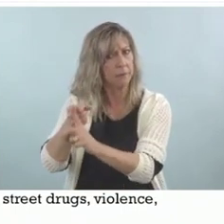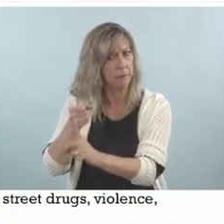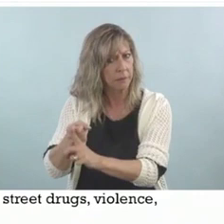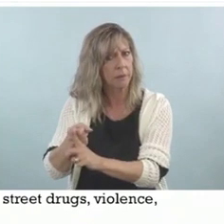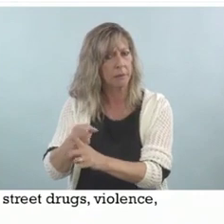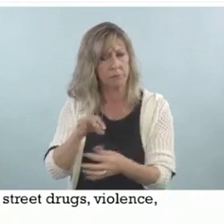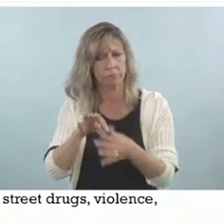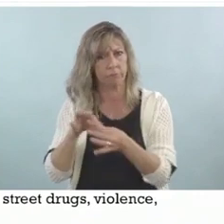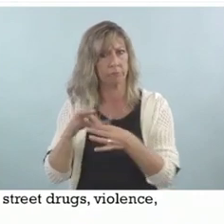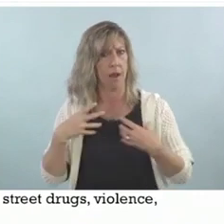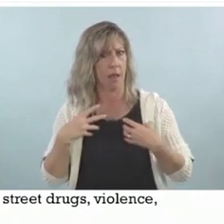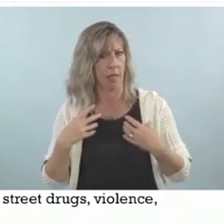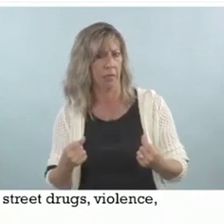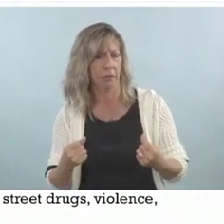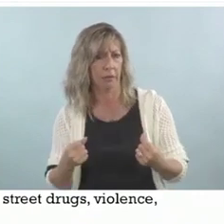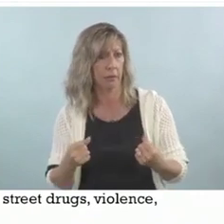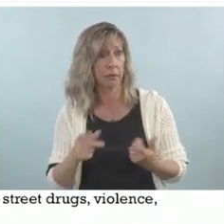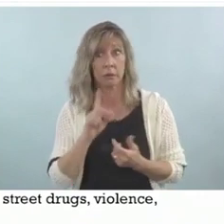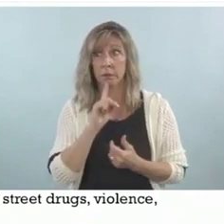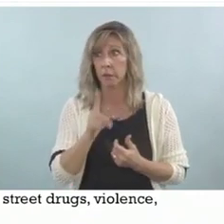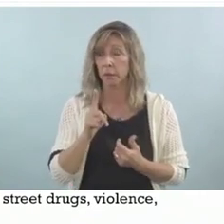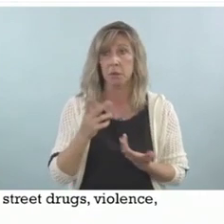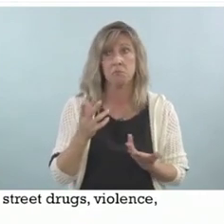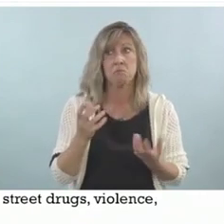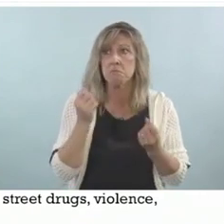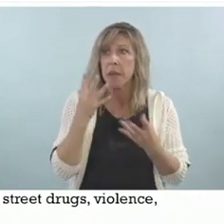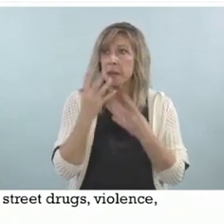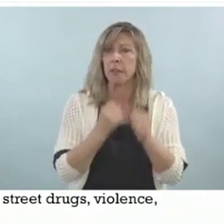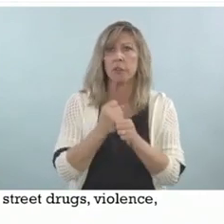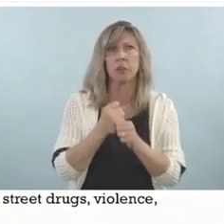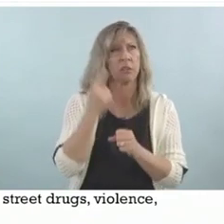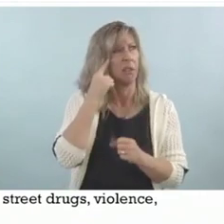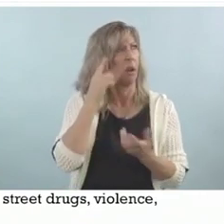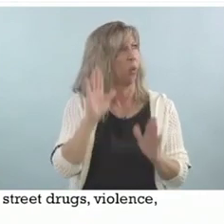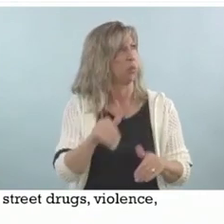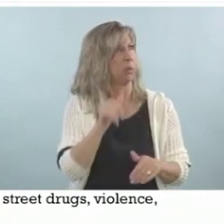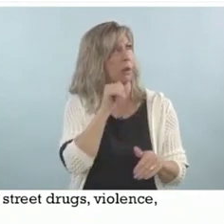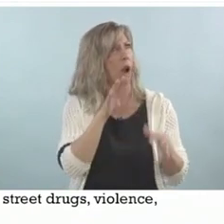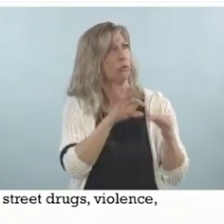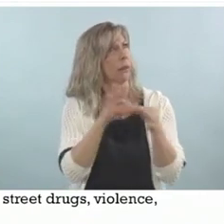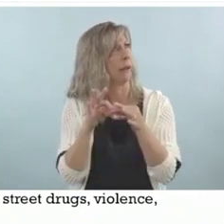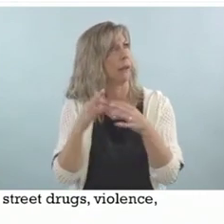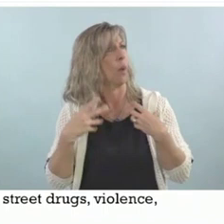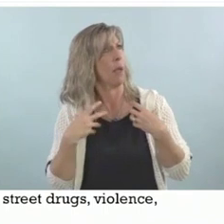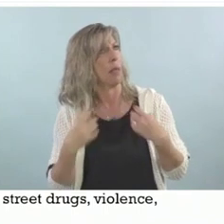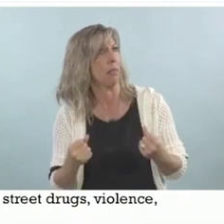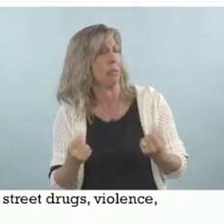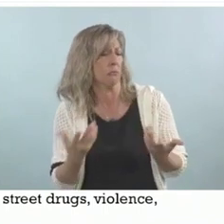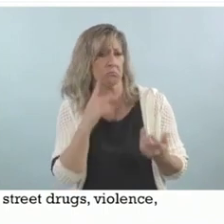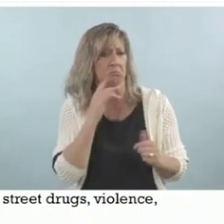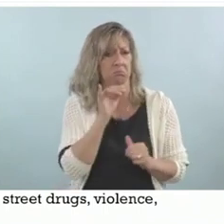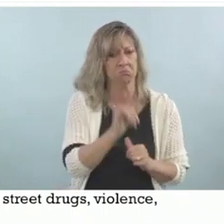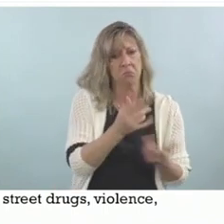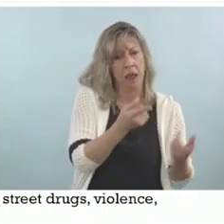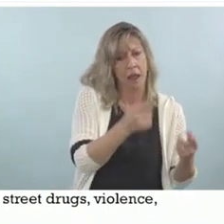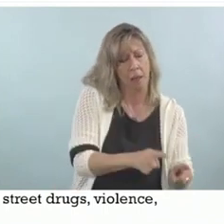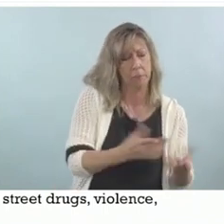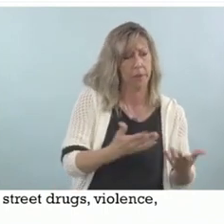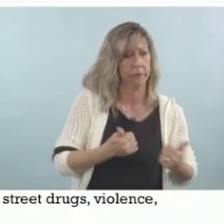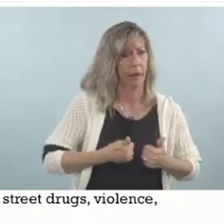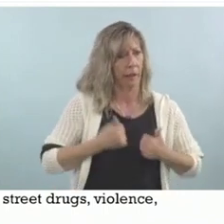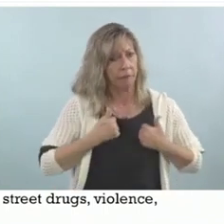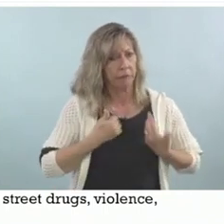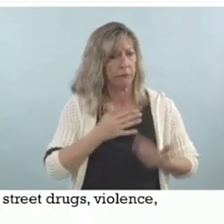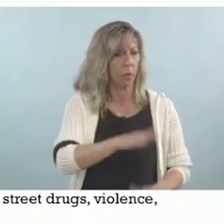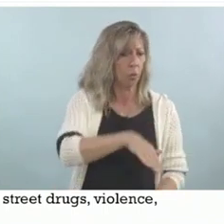for so long have nothing to do with health. It's just watching people interact in front of you. It's how you're treated